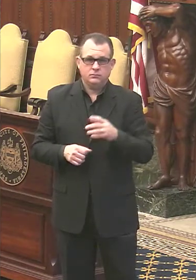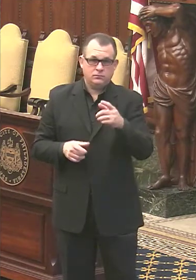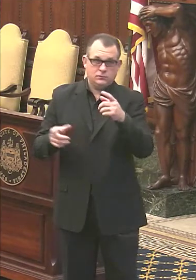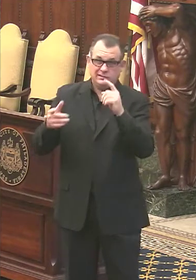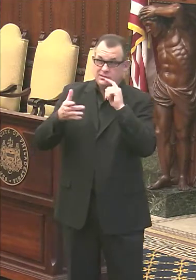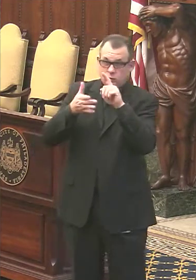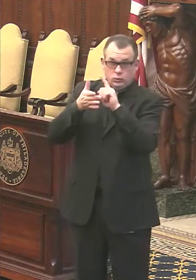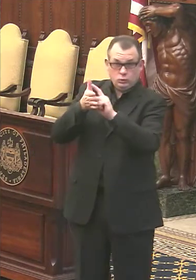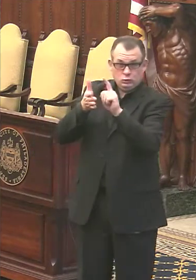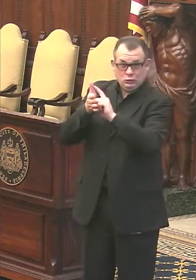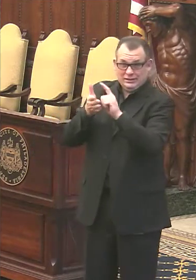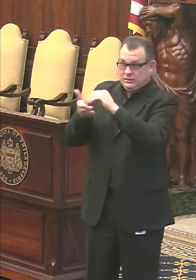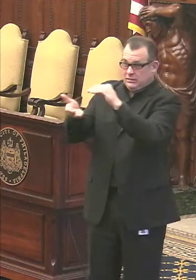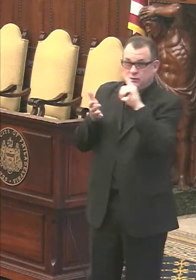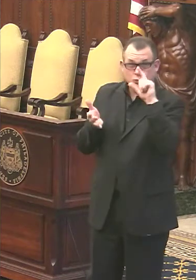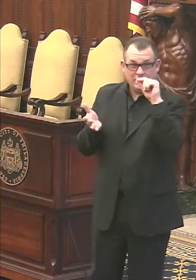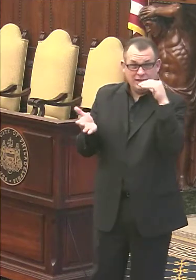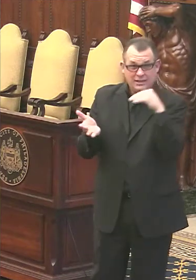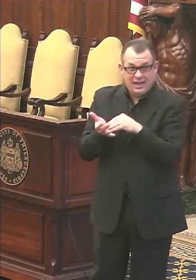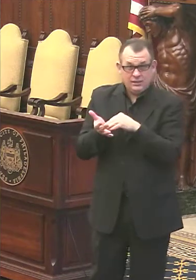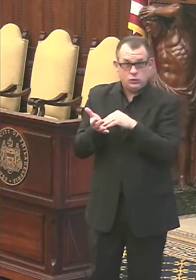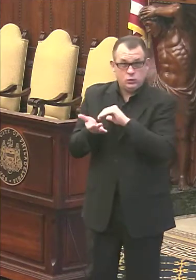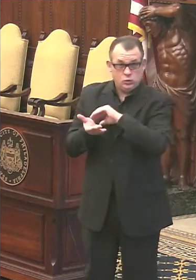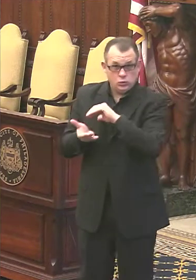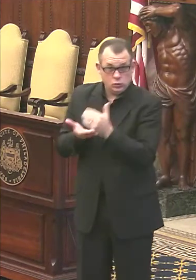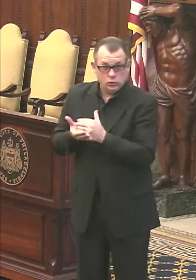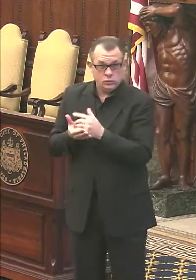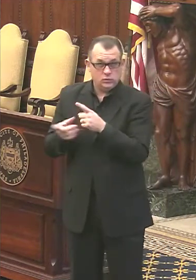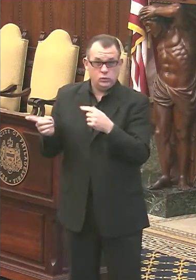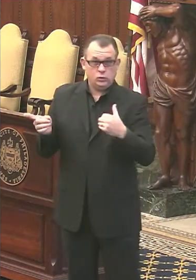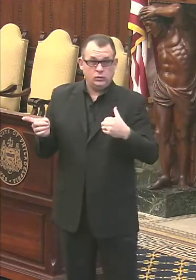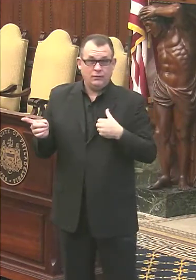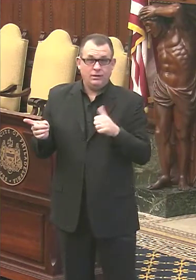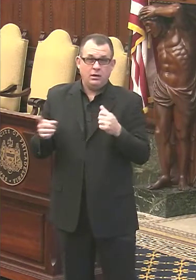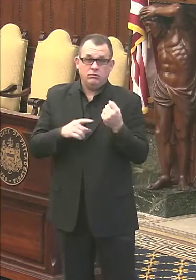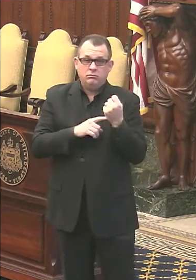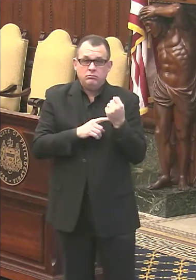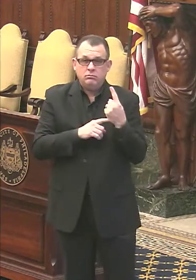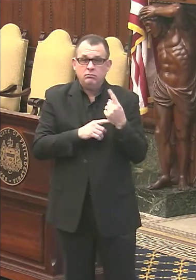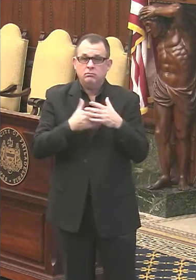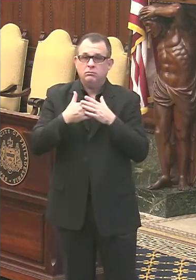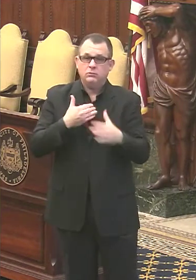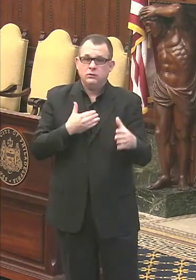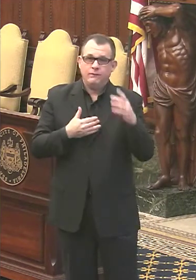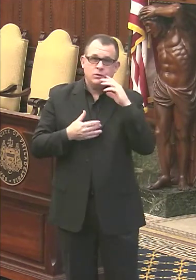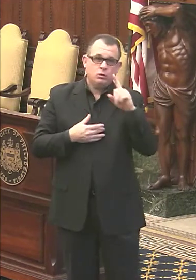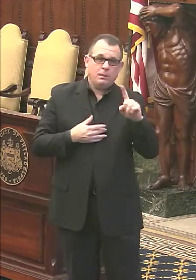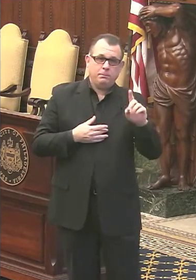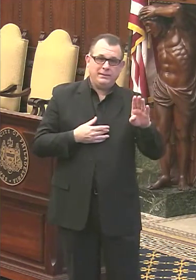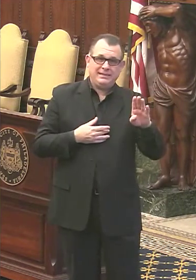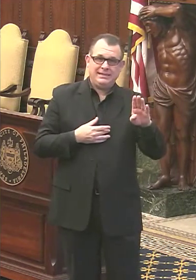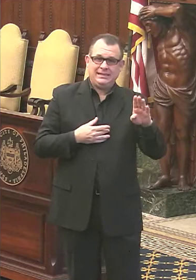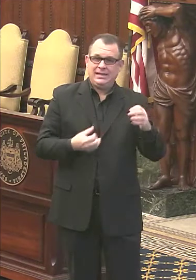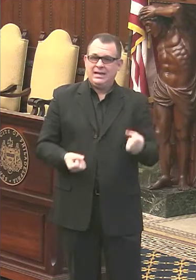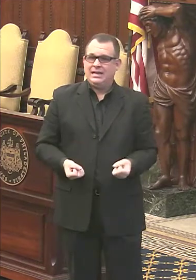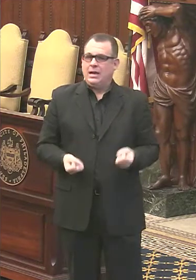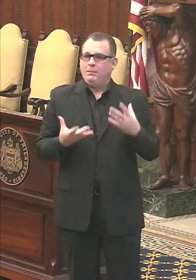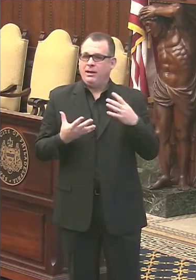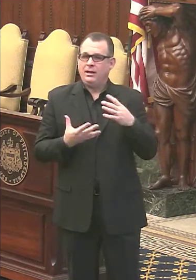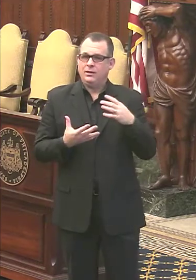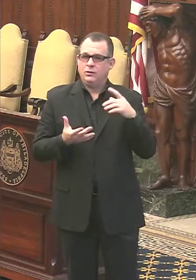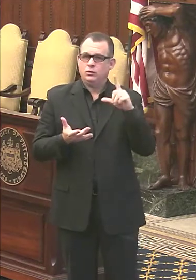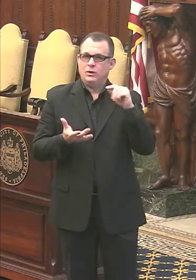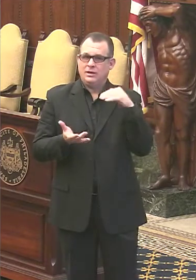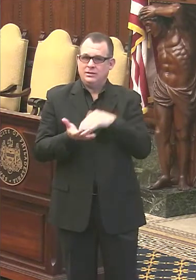of 20,000 doses, um, um, if you have a sense going forward for the one B group, how many of that 20,000 will be going to